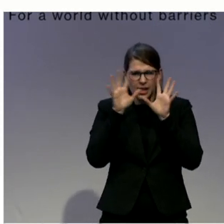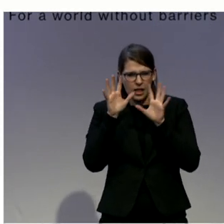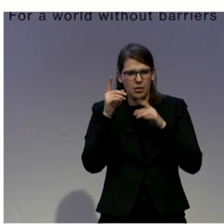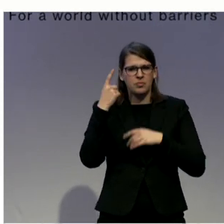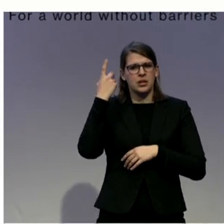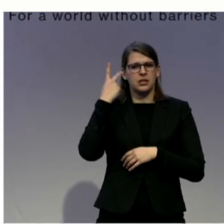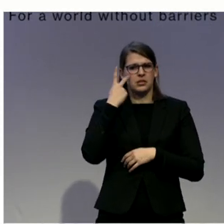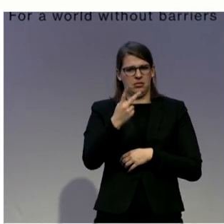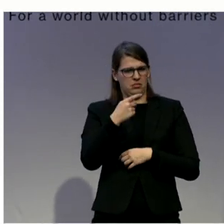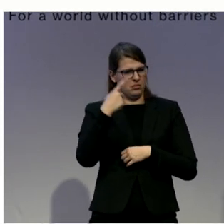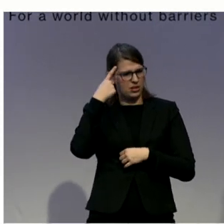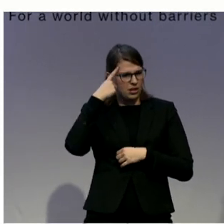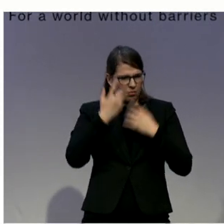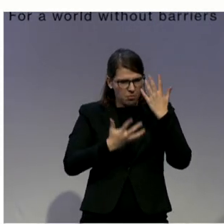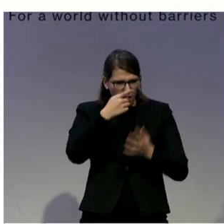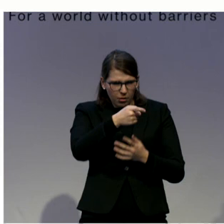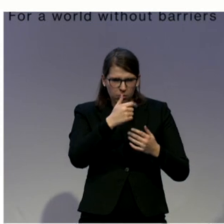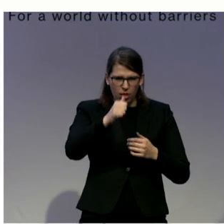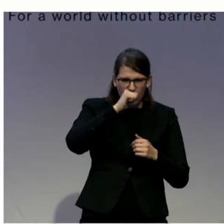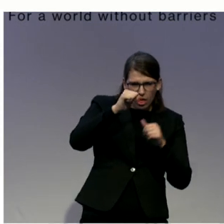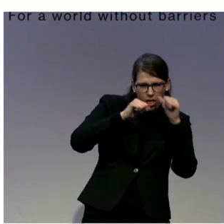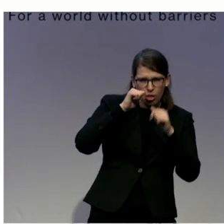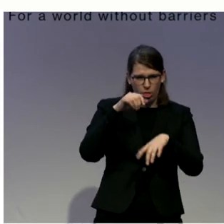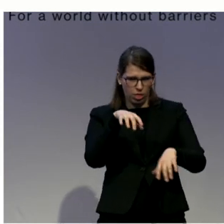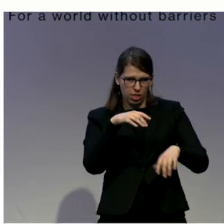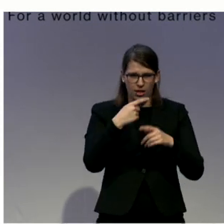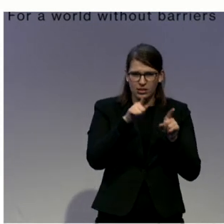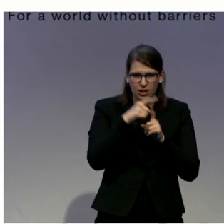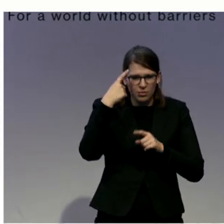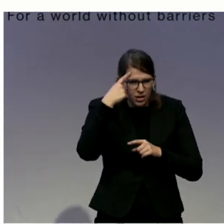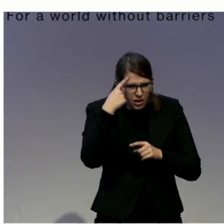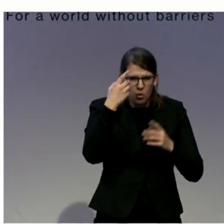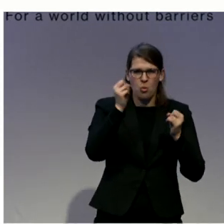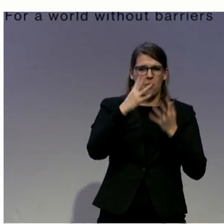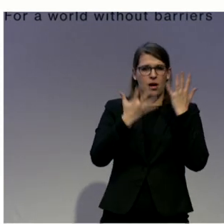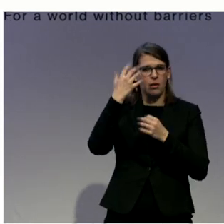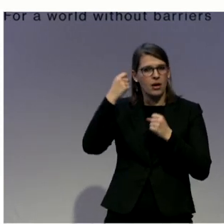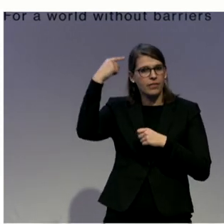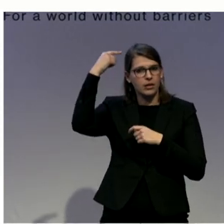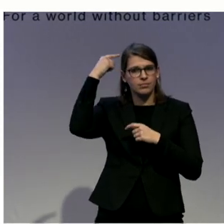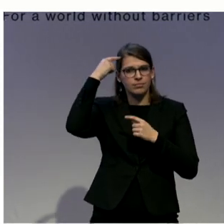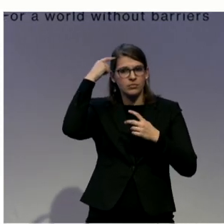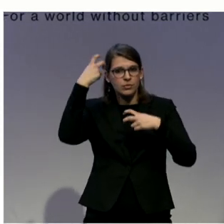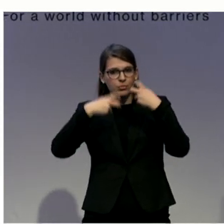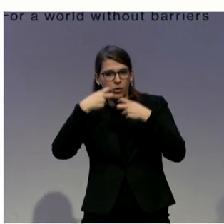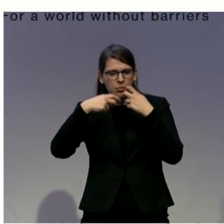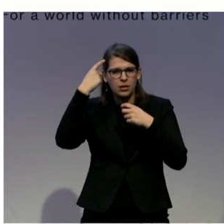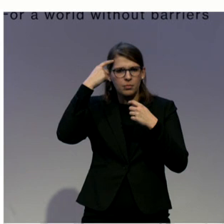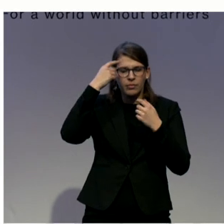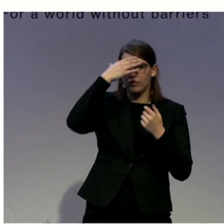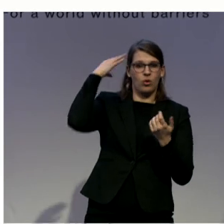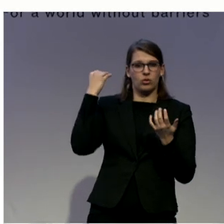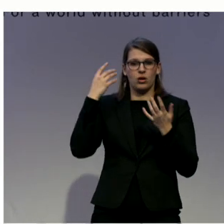with memory problems often genuinely forget to purchase a ticket when they get on a train or a bus